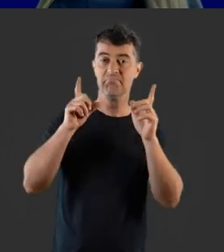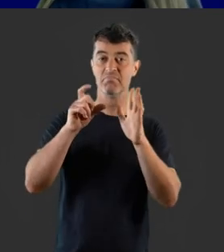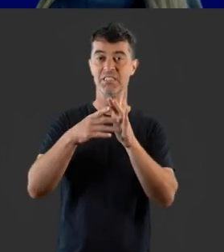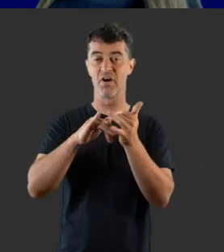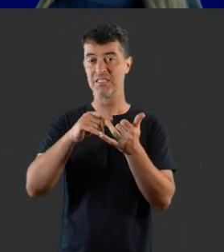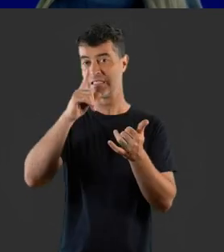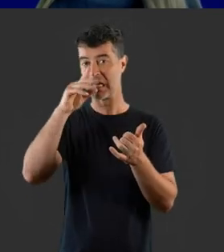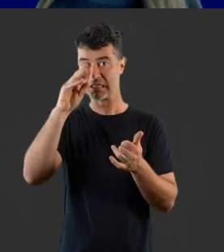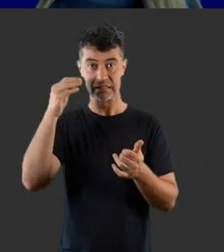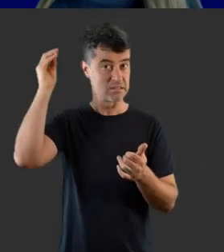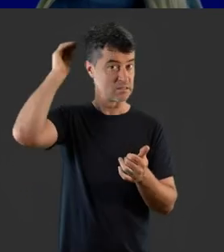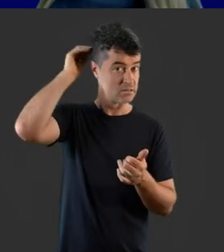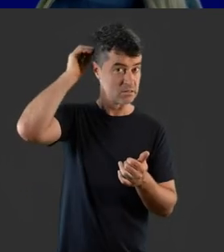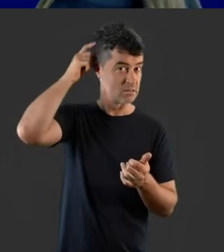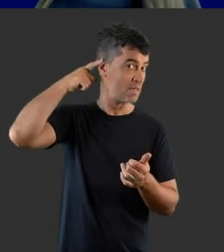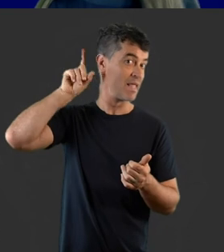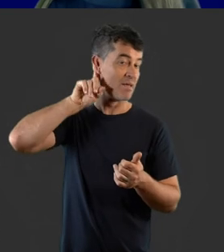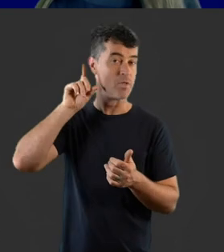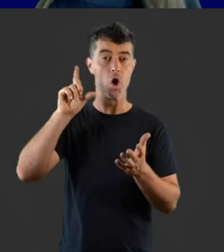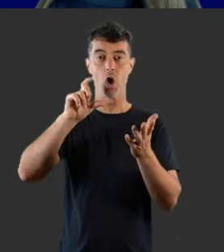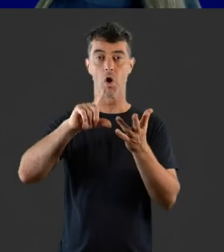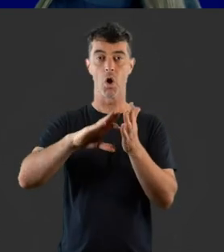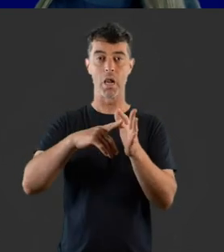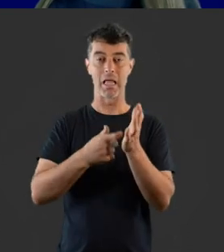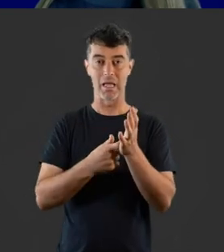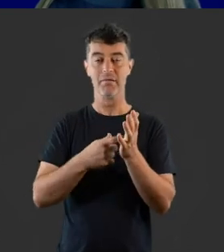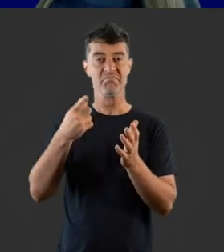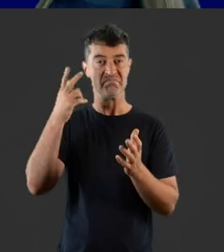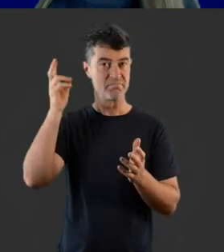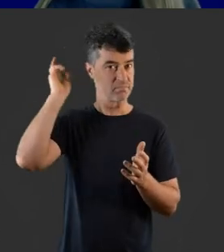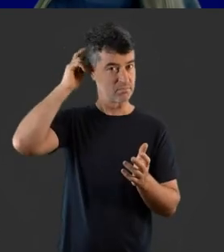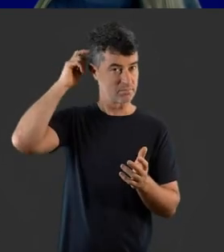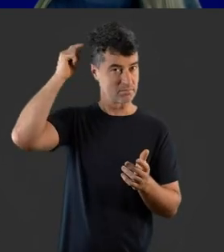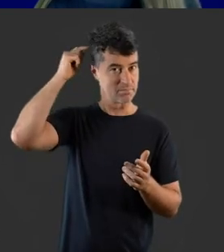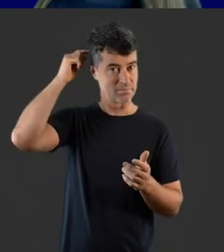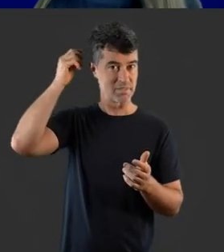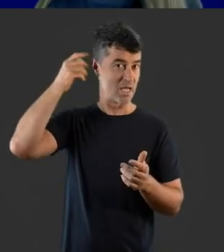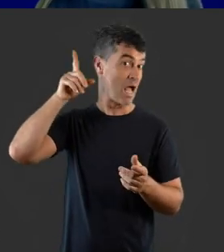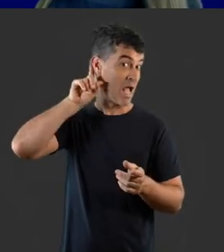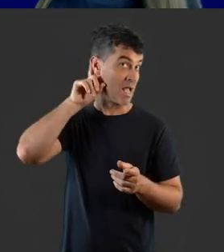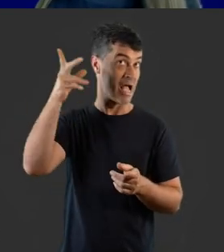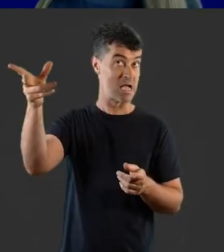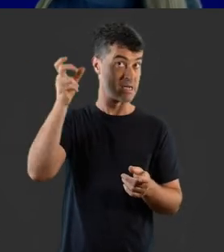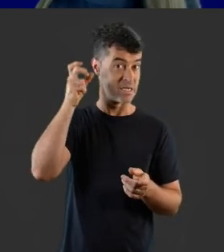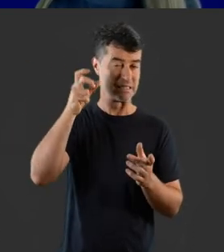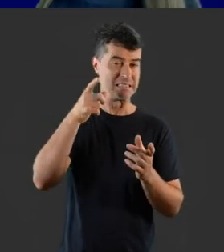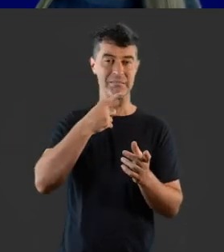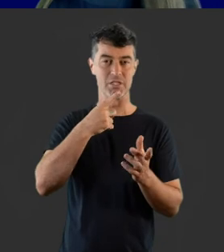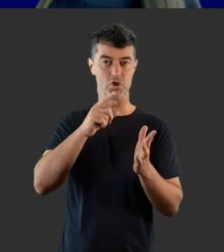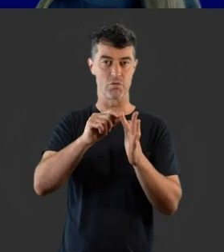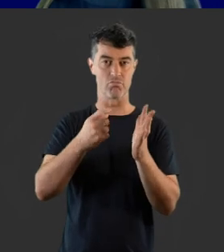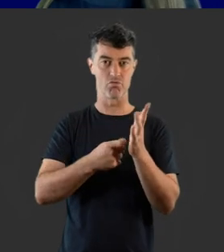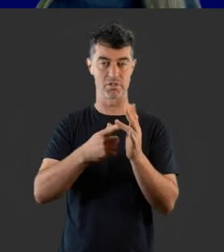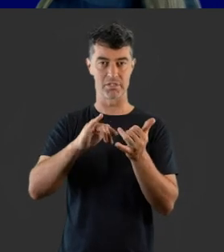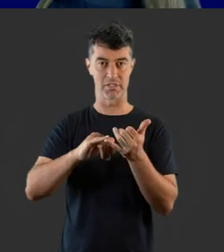Hearing devices can also be implanted into the ear and head. The cochlear implant contains a speech processor